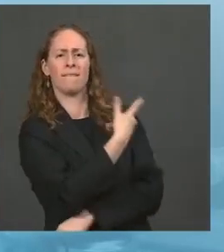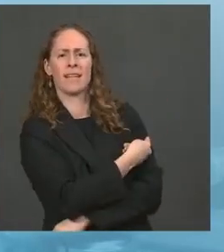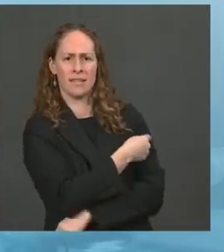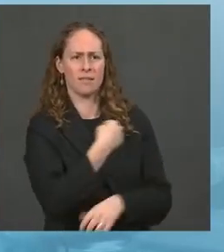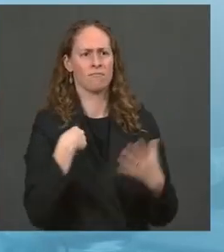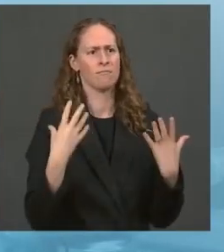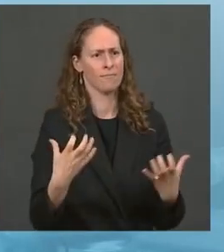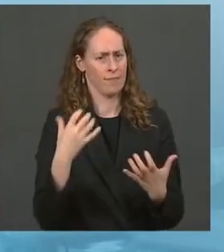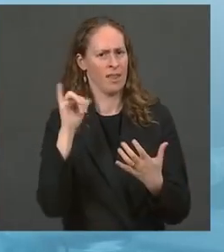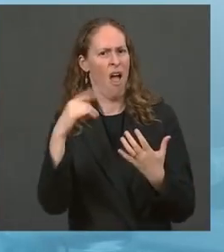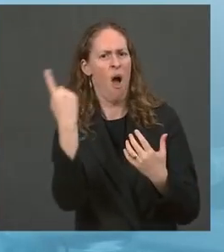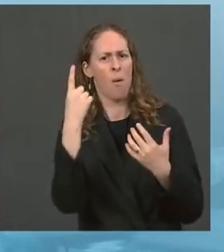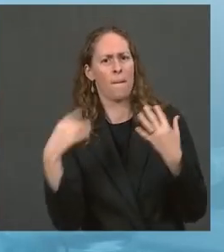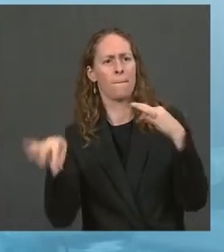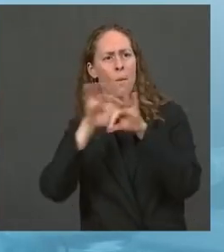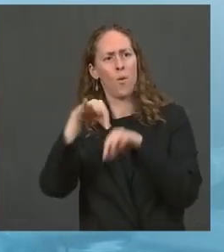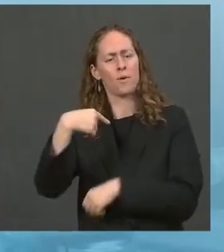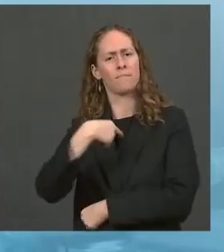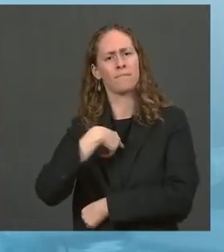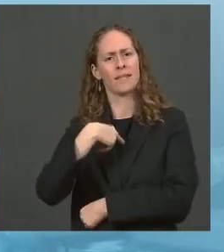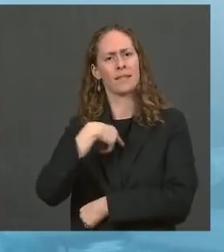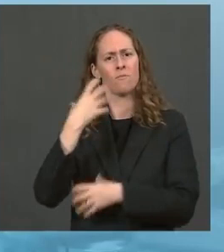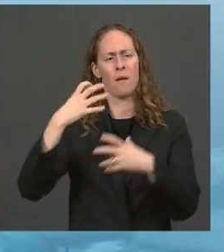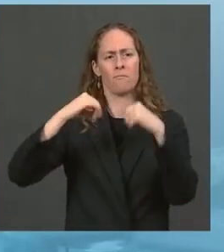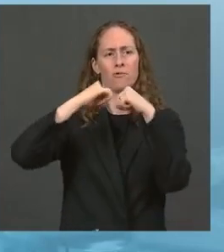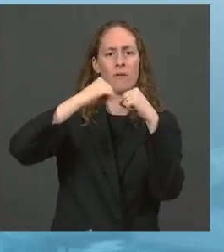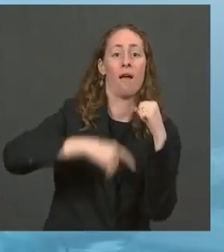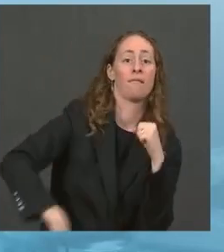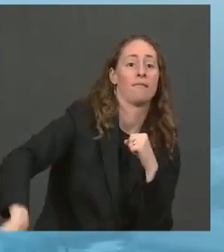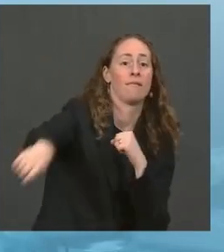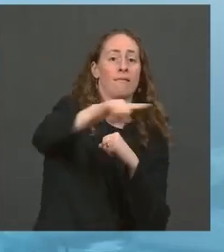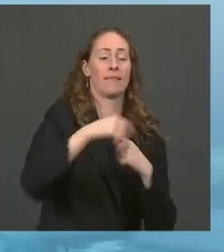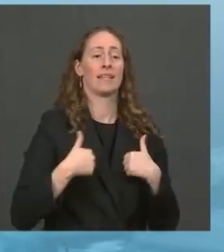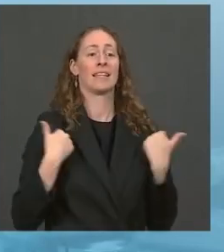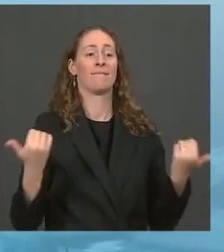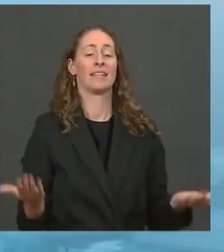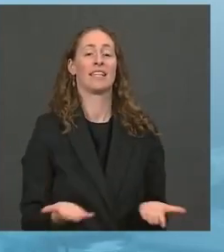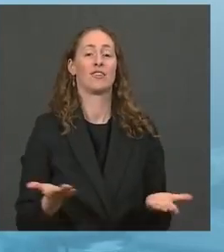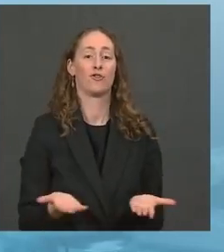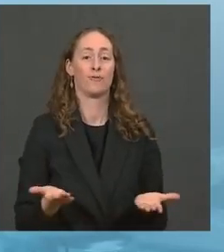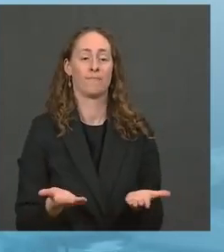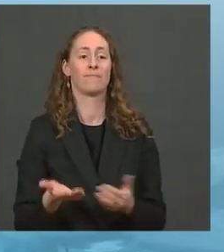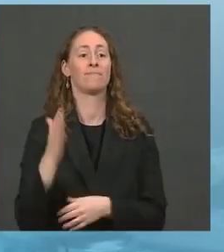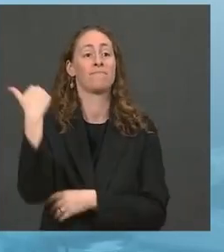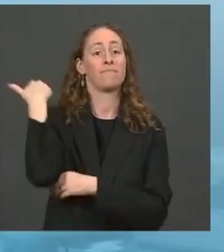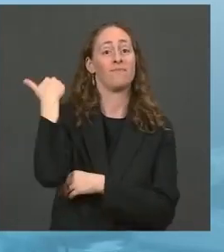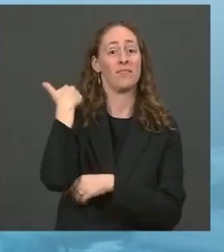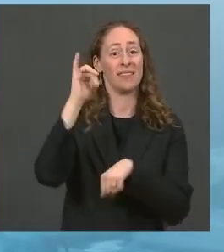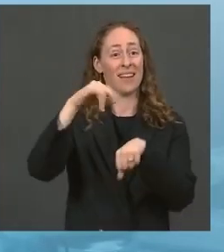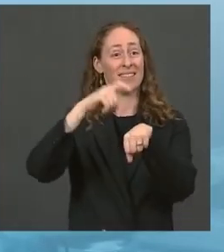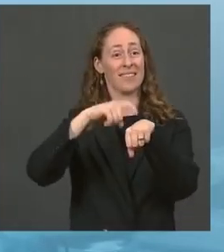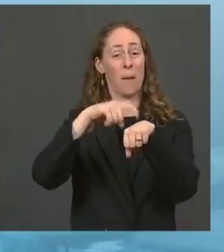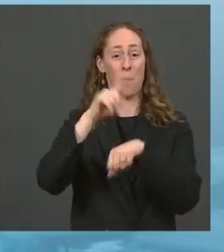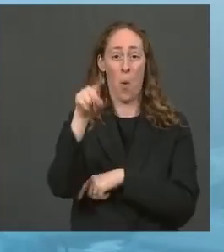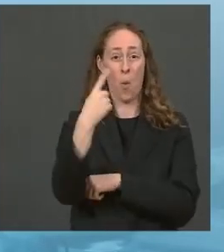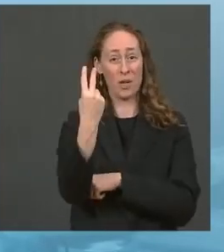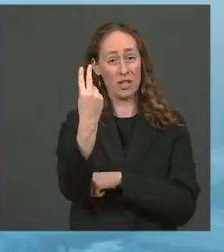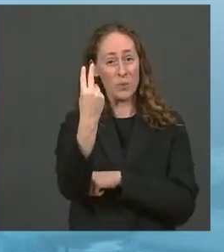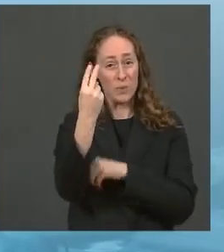And I'm proud that we've gone from 2 million Americans being fully vaccinated when I took office on January 20th to